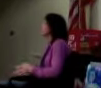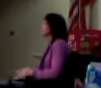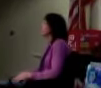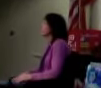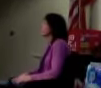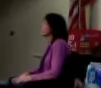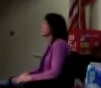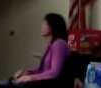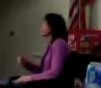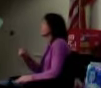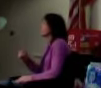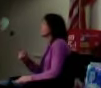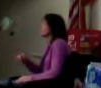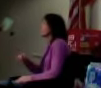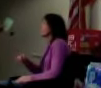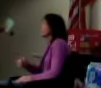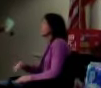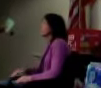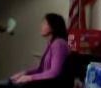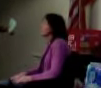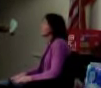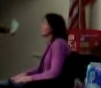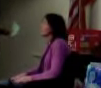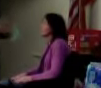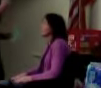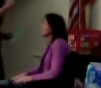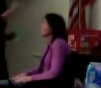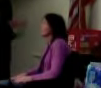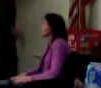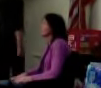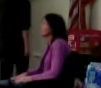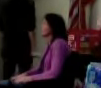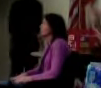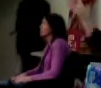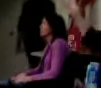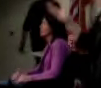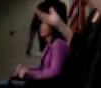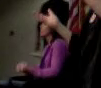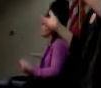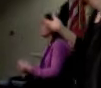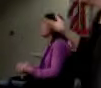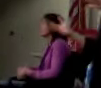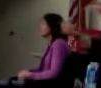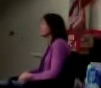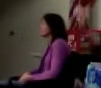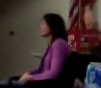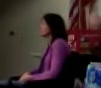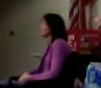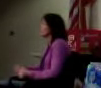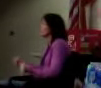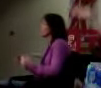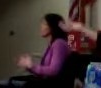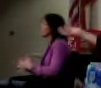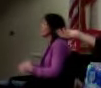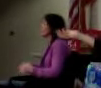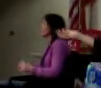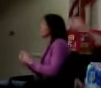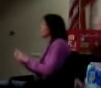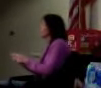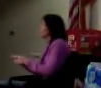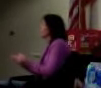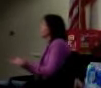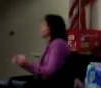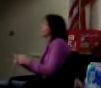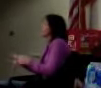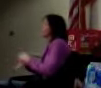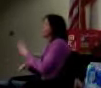Excitement. So some of it's the same. I heard excitement from somebody on the field. What else? Fear. Fear. And fear of, am I going to go in and what's going to